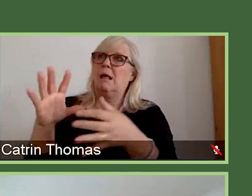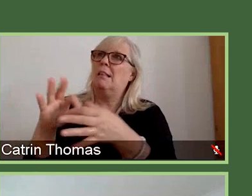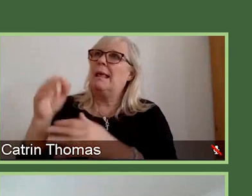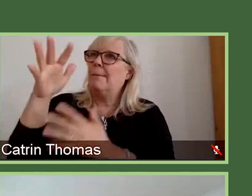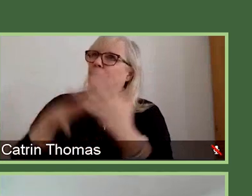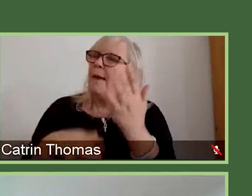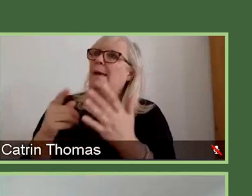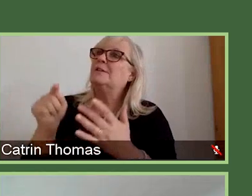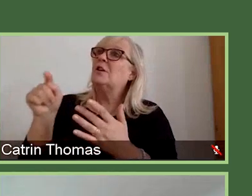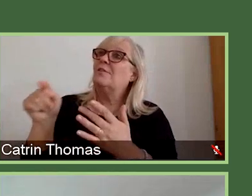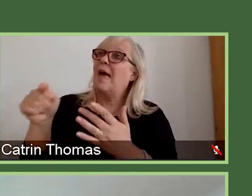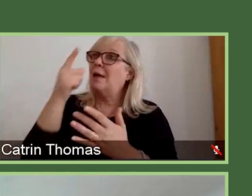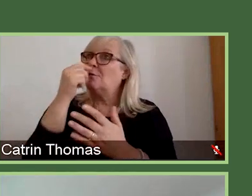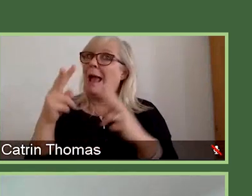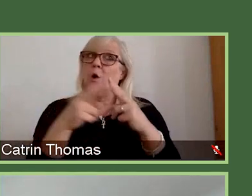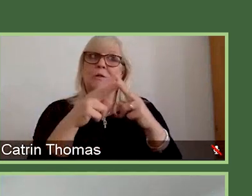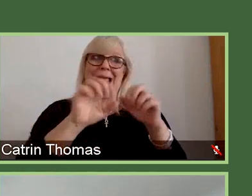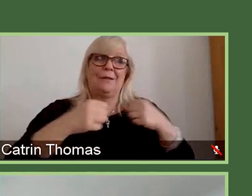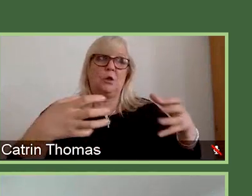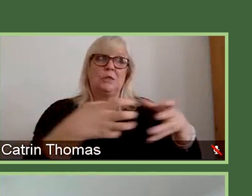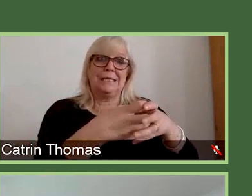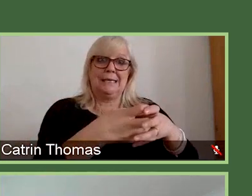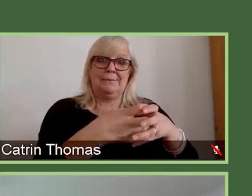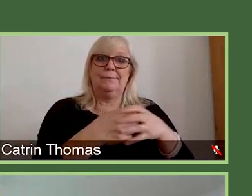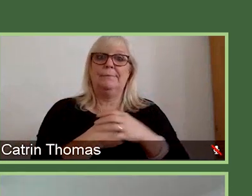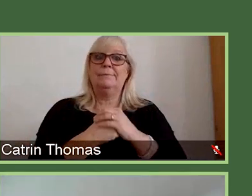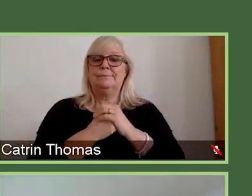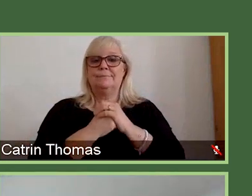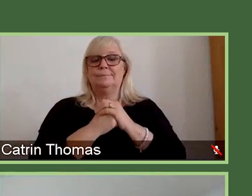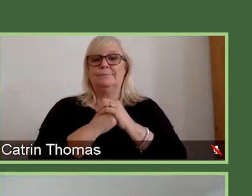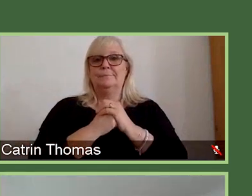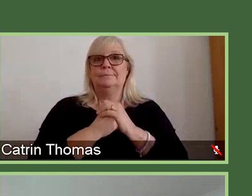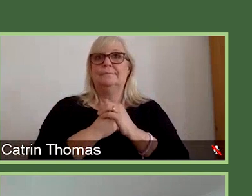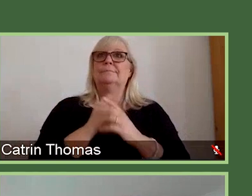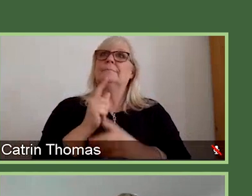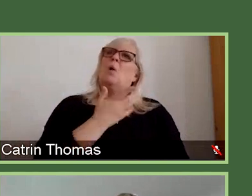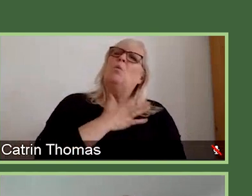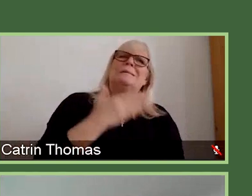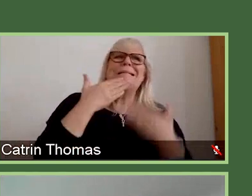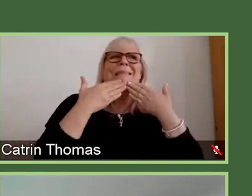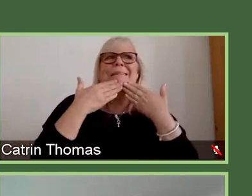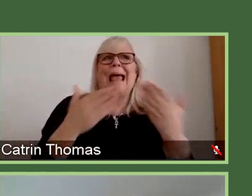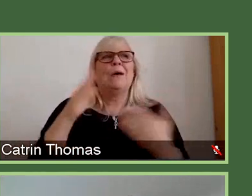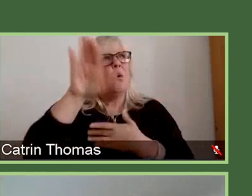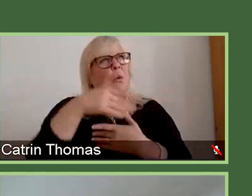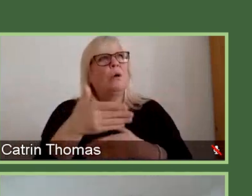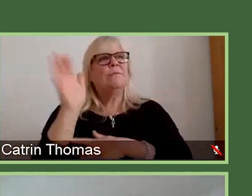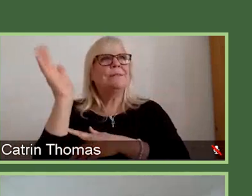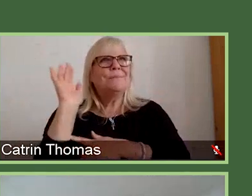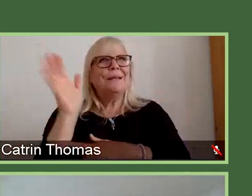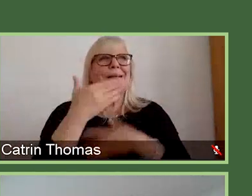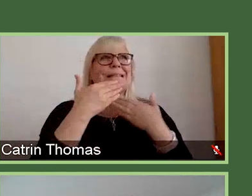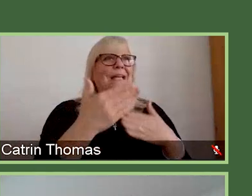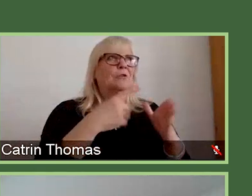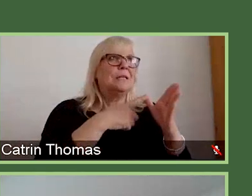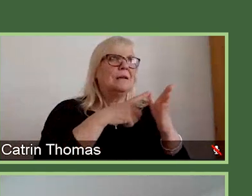team. I'll just take a really brief moment to again thank all of our speakers. So thanks Alison and Michael for answering questions